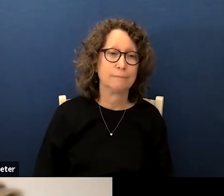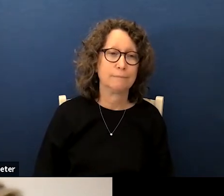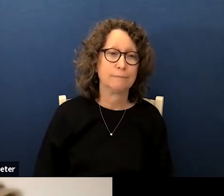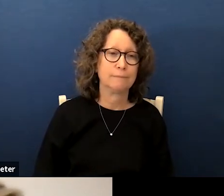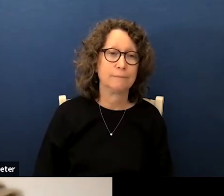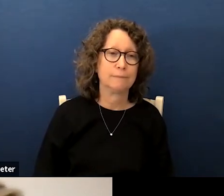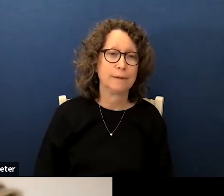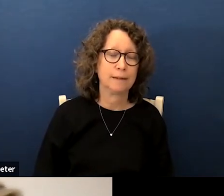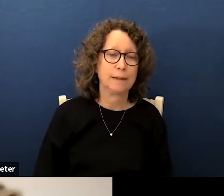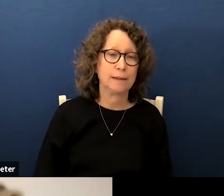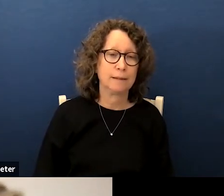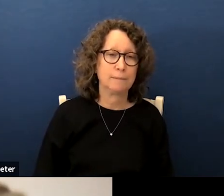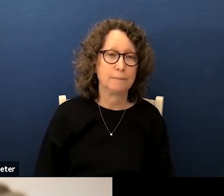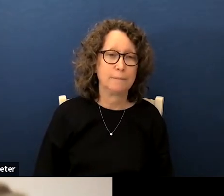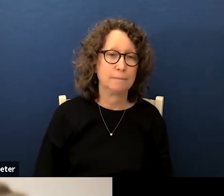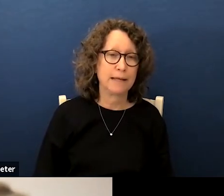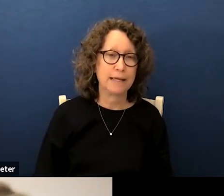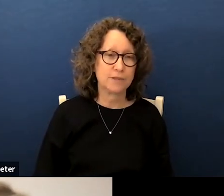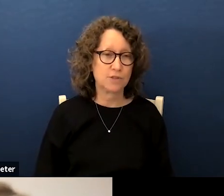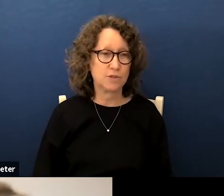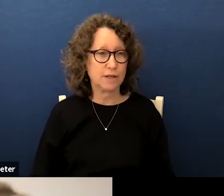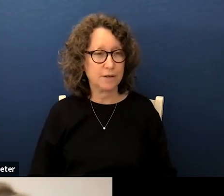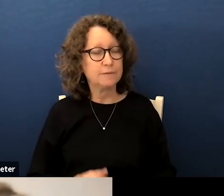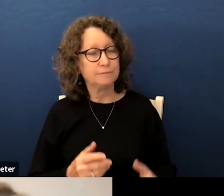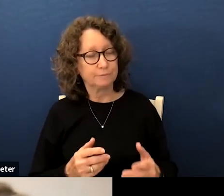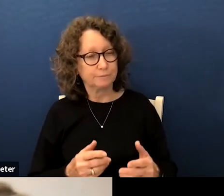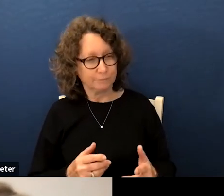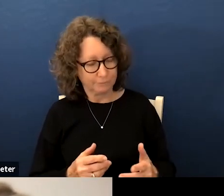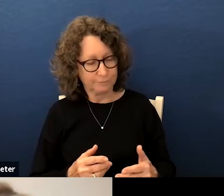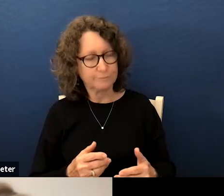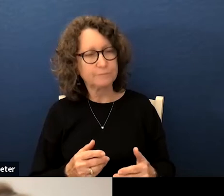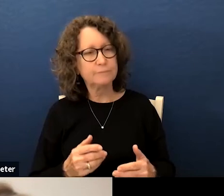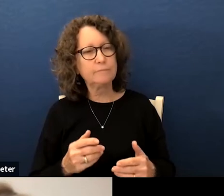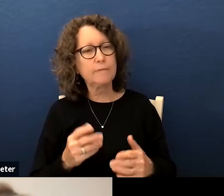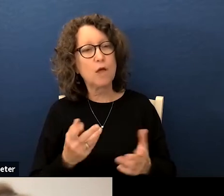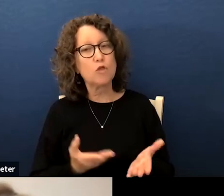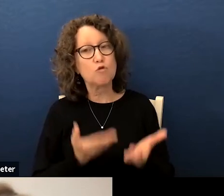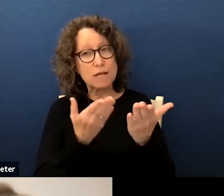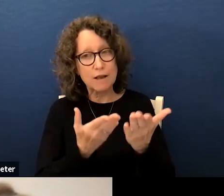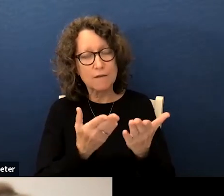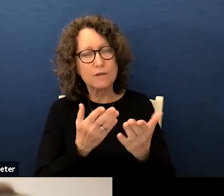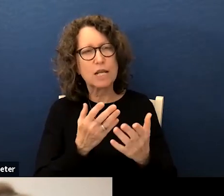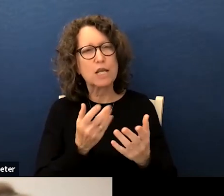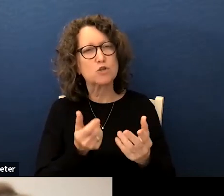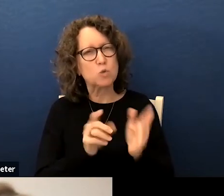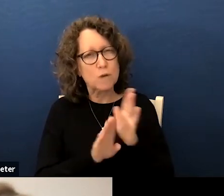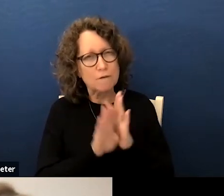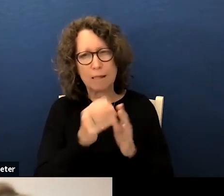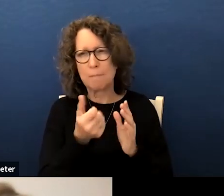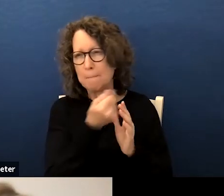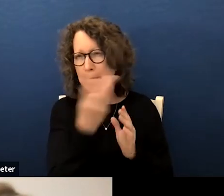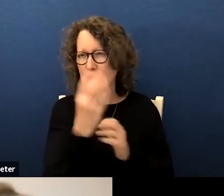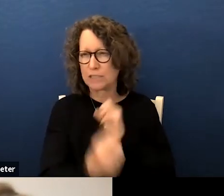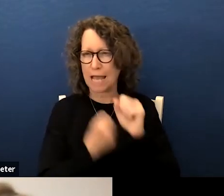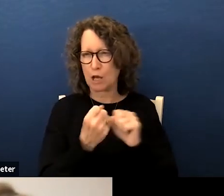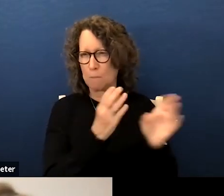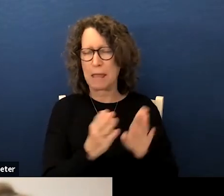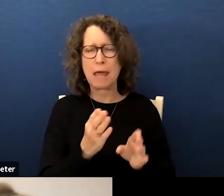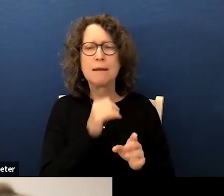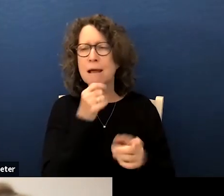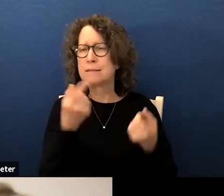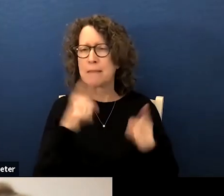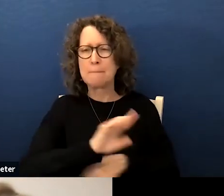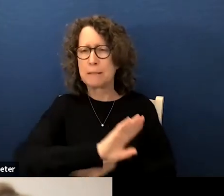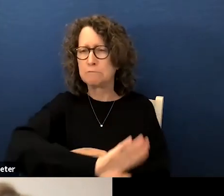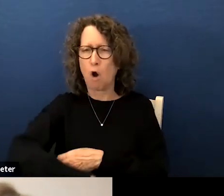i would only just add that it does the resolution does say it is to develop a multi-year plan so this is not something that happens